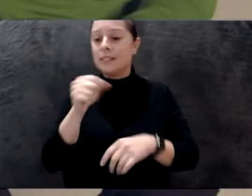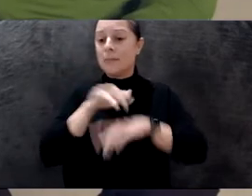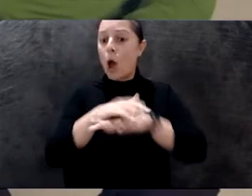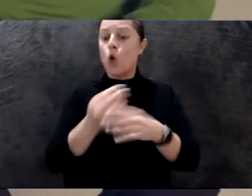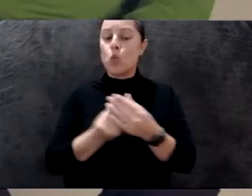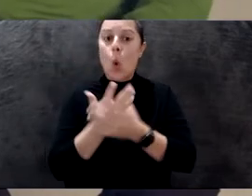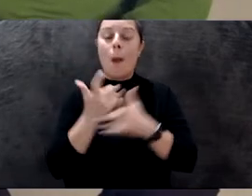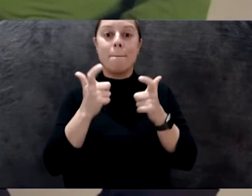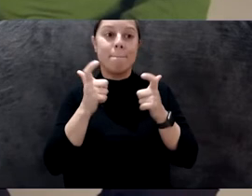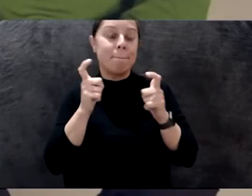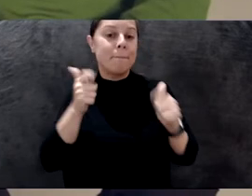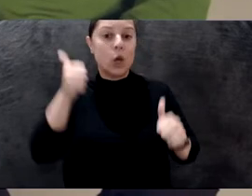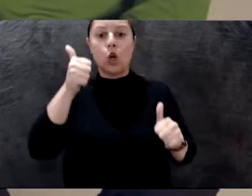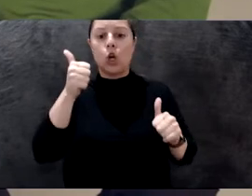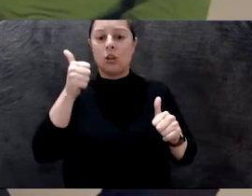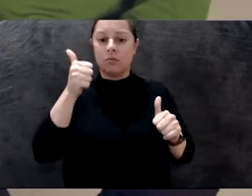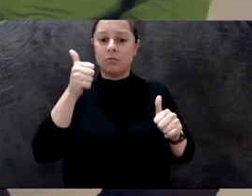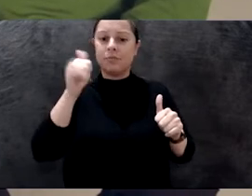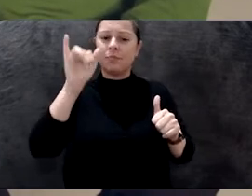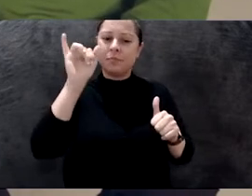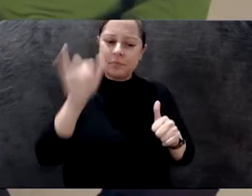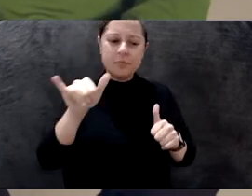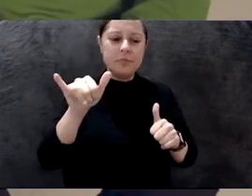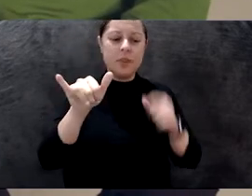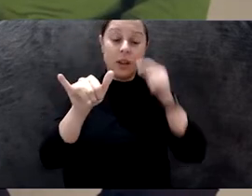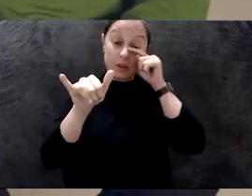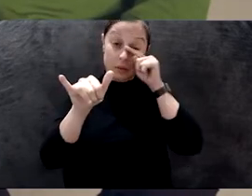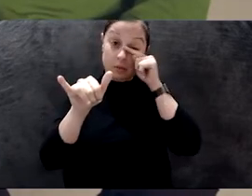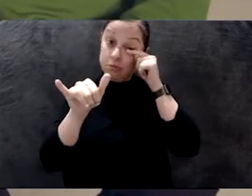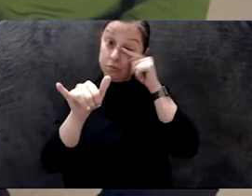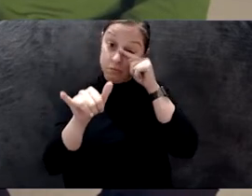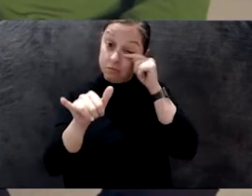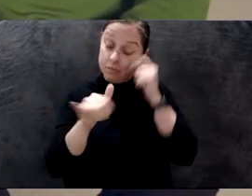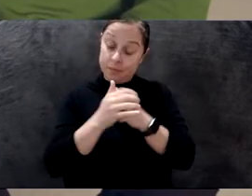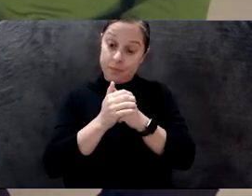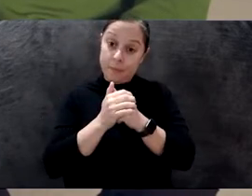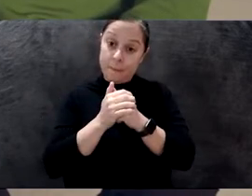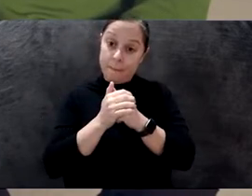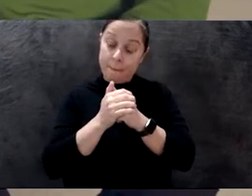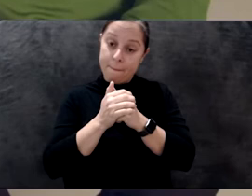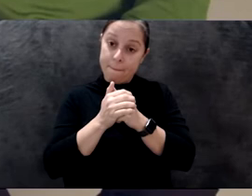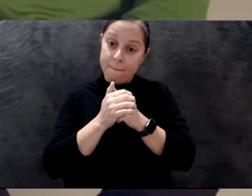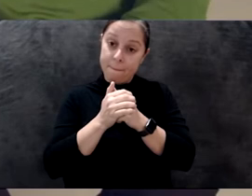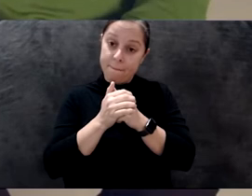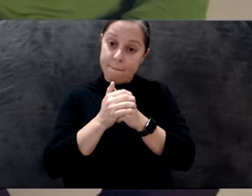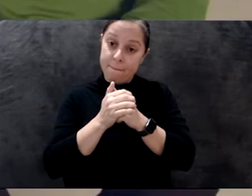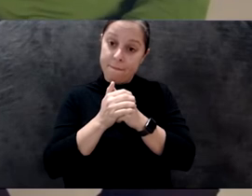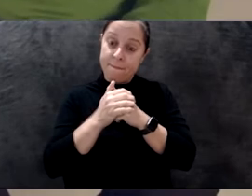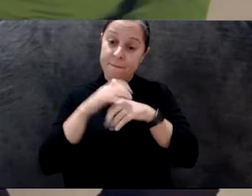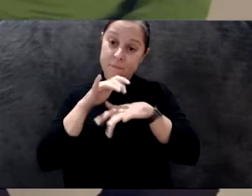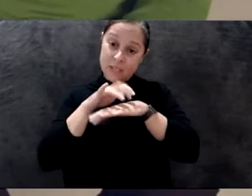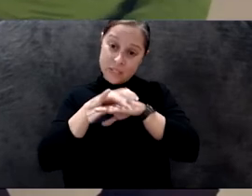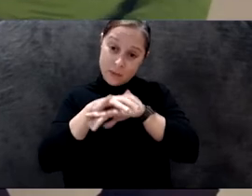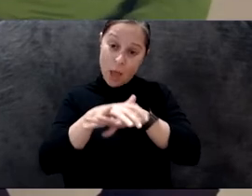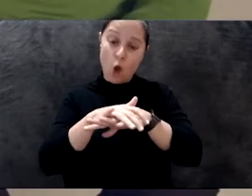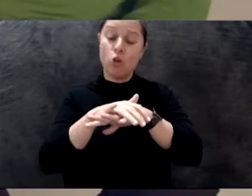And when it's a big fish enough, and the spider is made like this, this means you can think that the web is kind of, it goes the neural system out in the